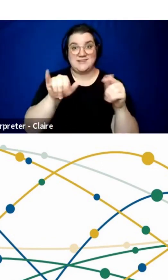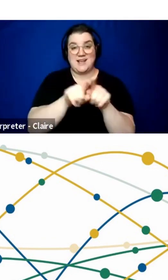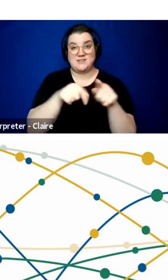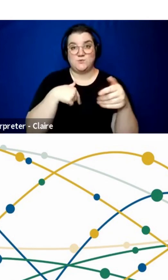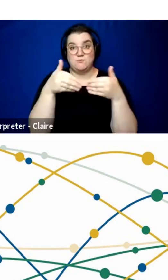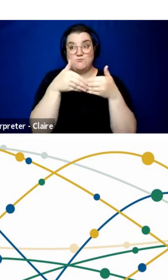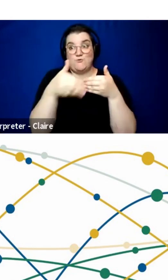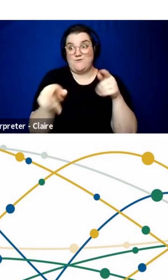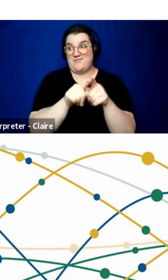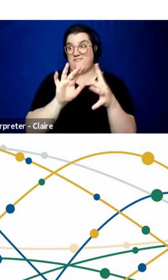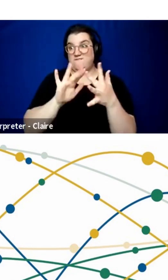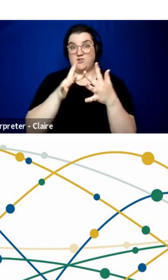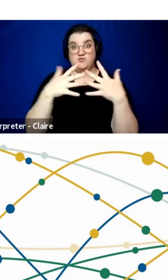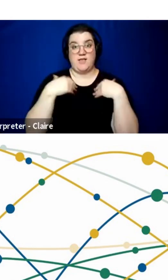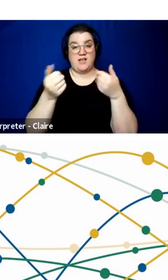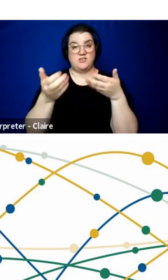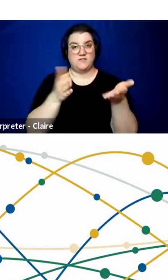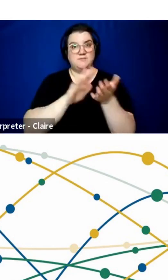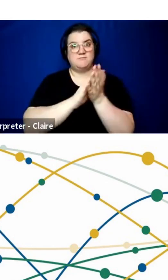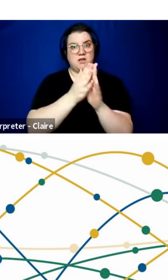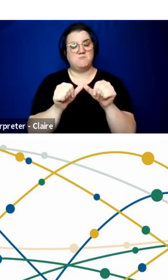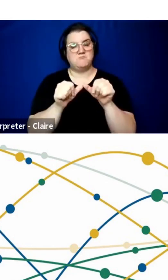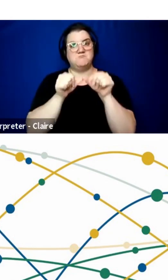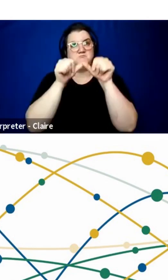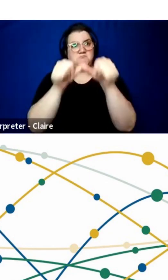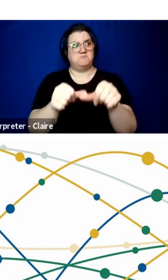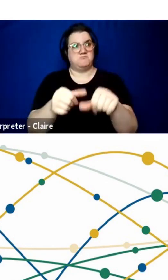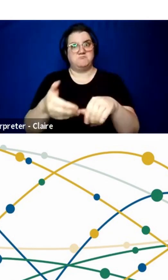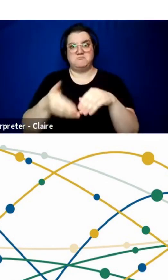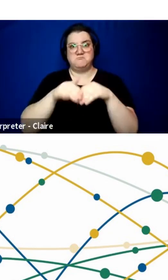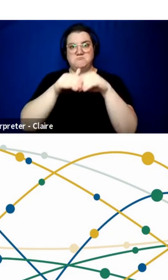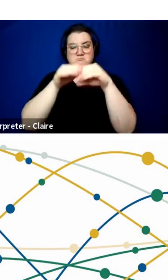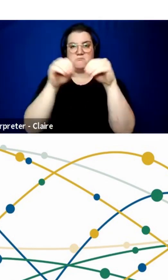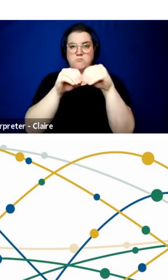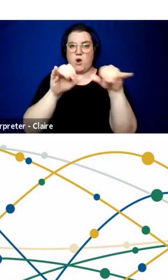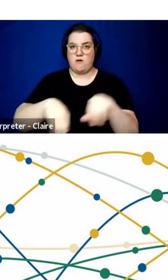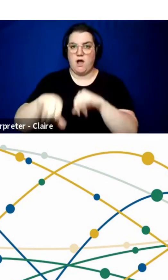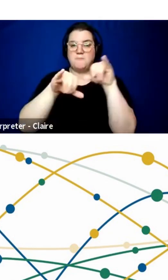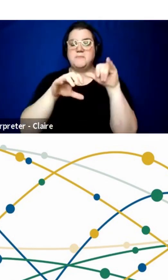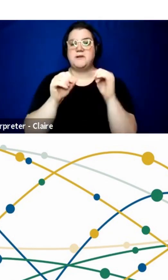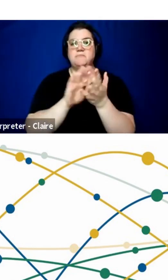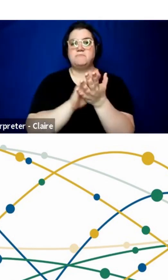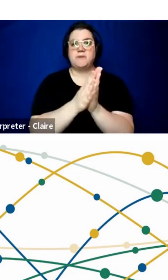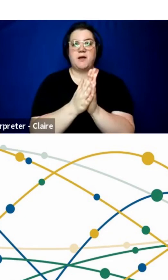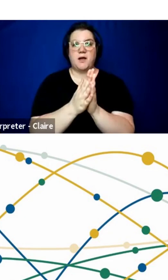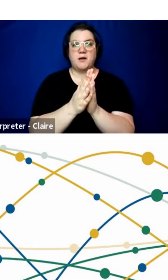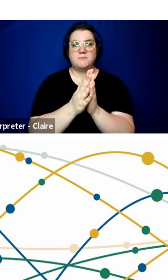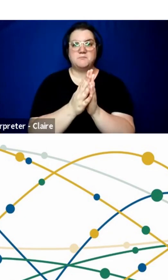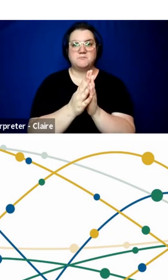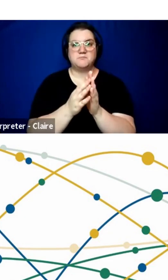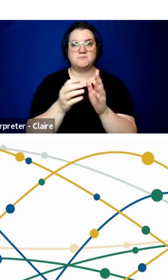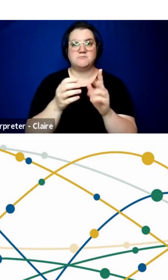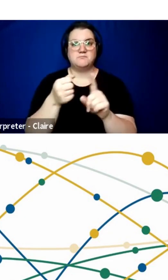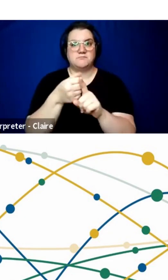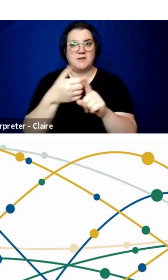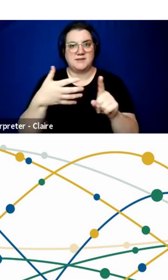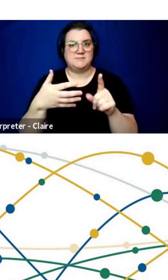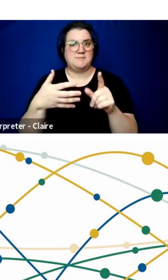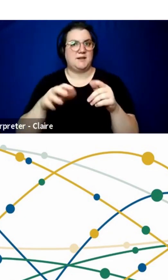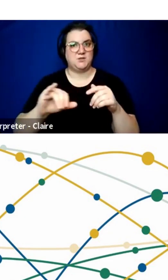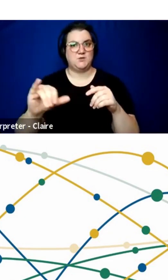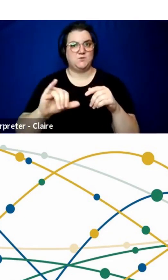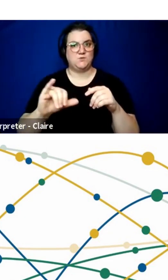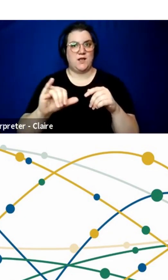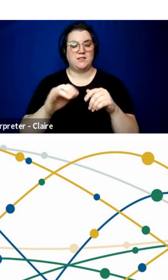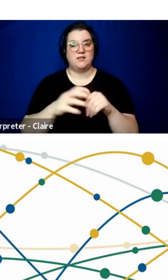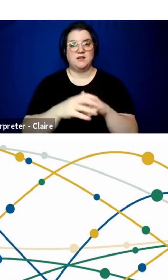services becoming, it continues to become increasingly common and also expand as well. So, at this